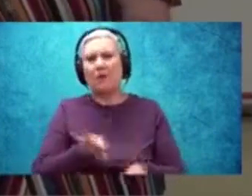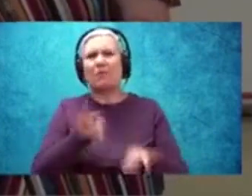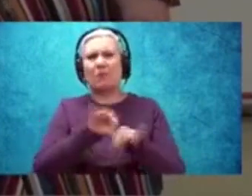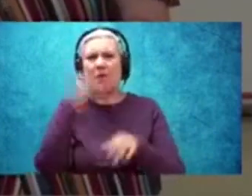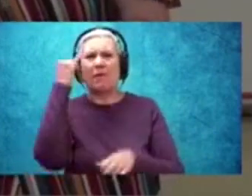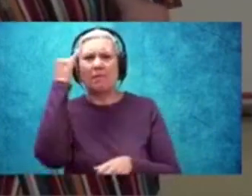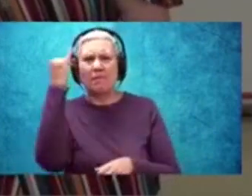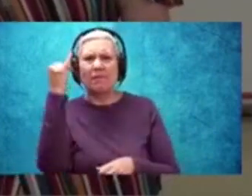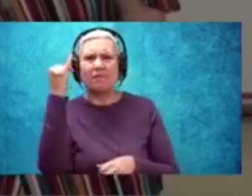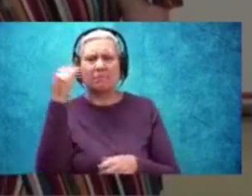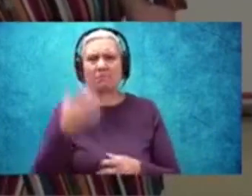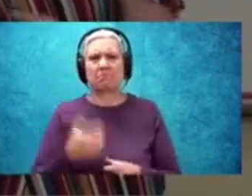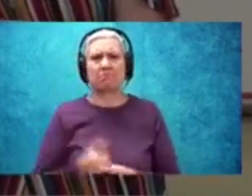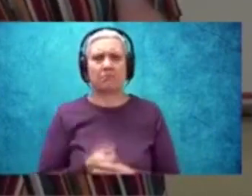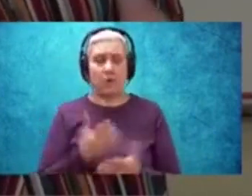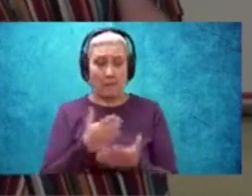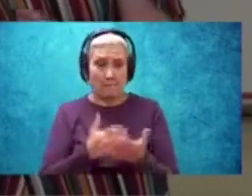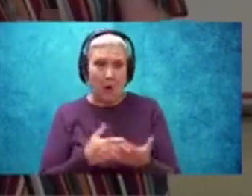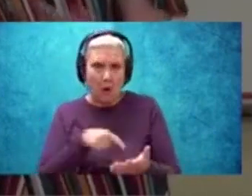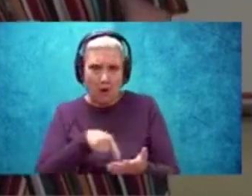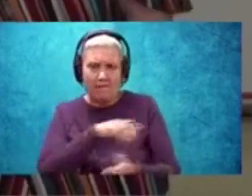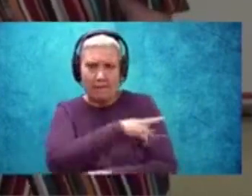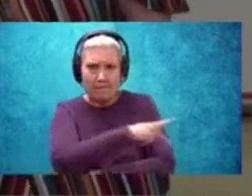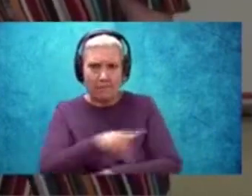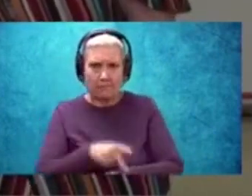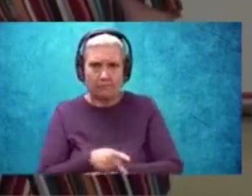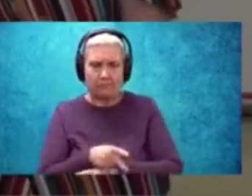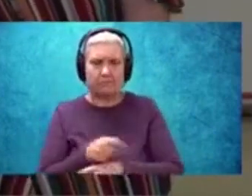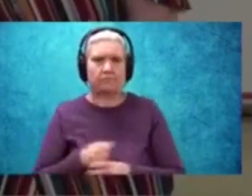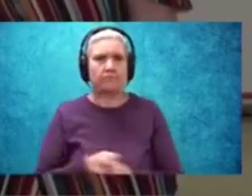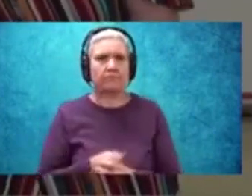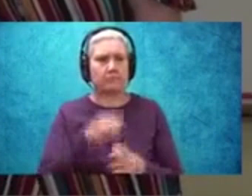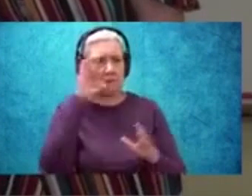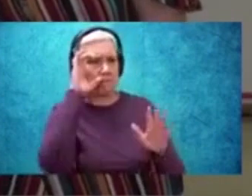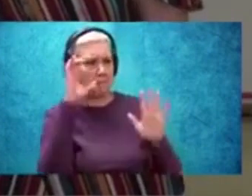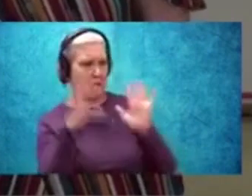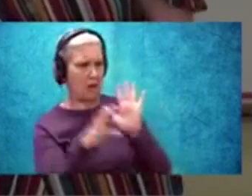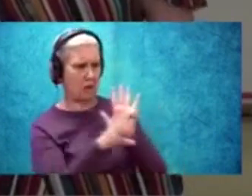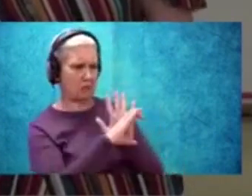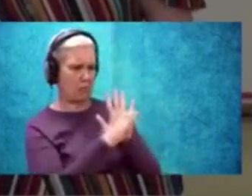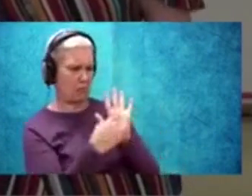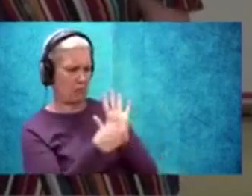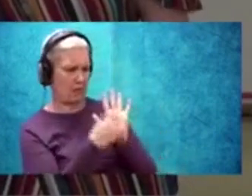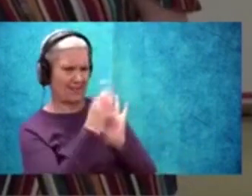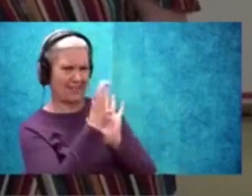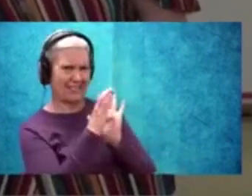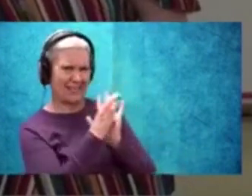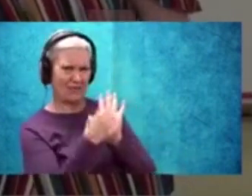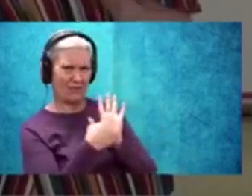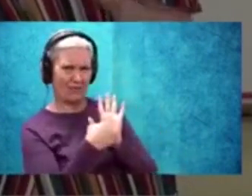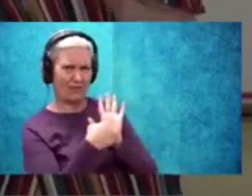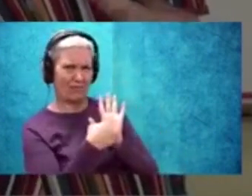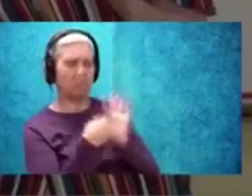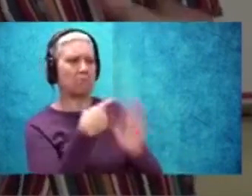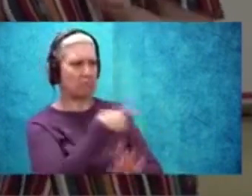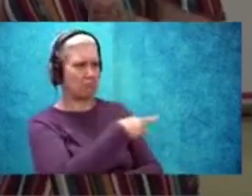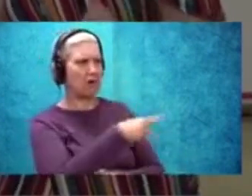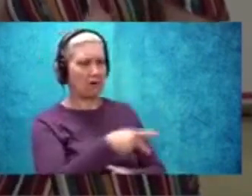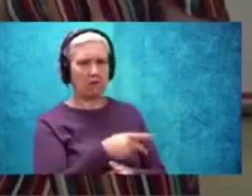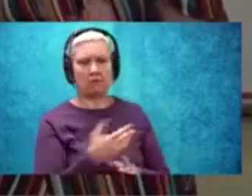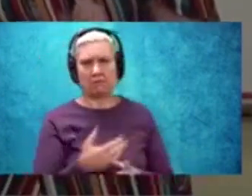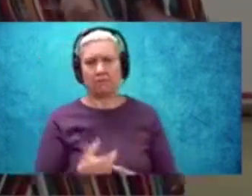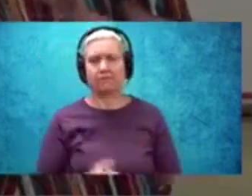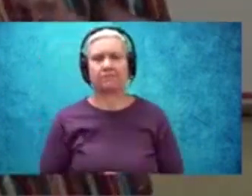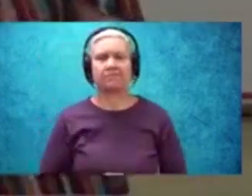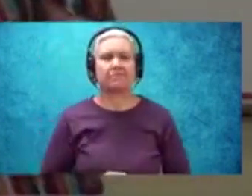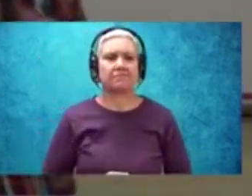the park. So if I were to ask you what's the central idea of a picture, you would say, well, this is a picture of a park. Now, I want you to see how